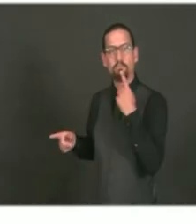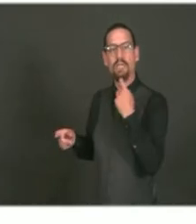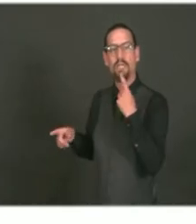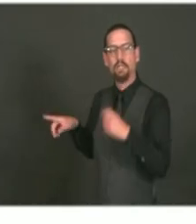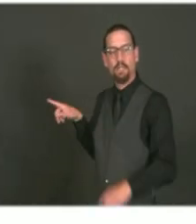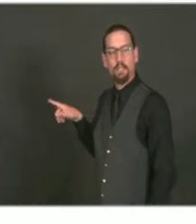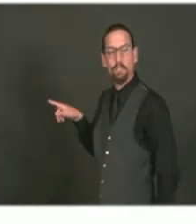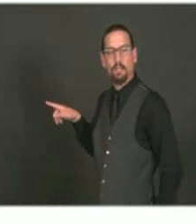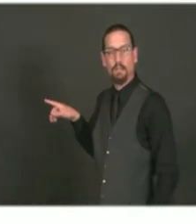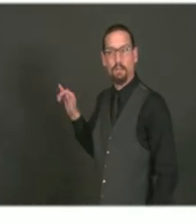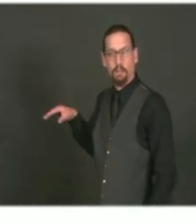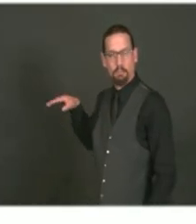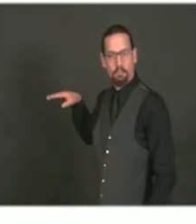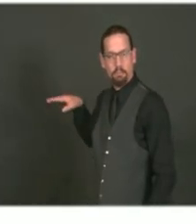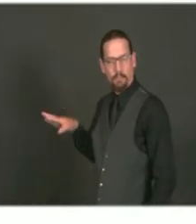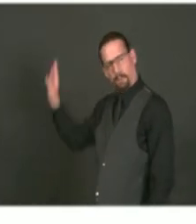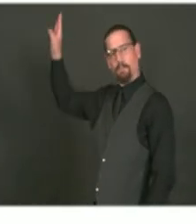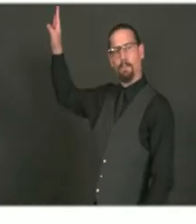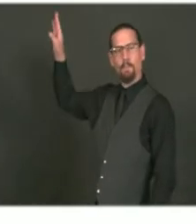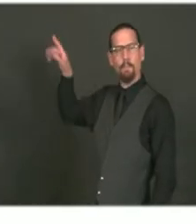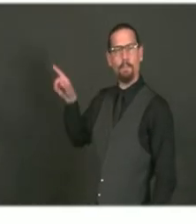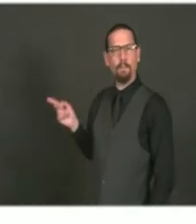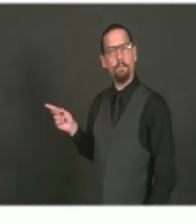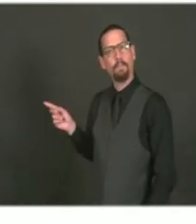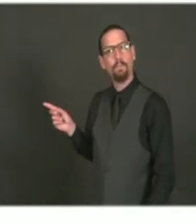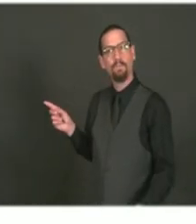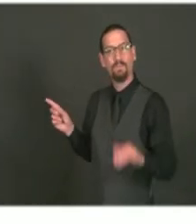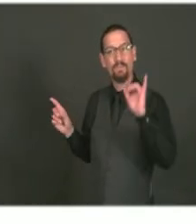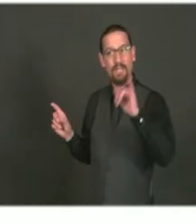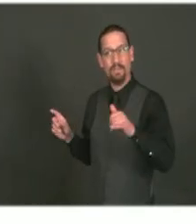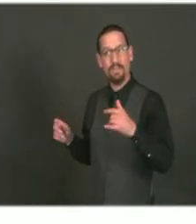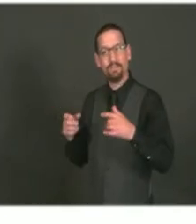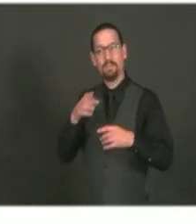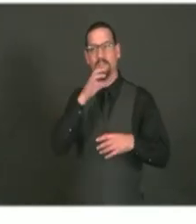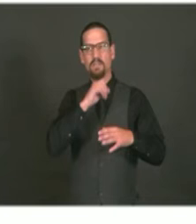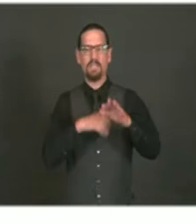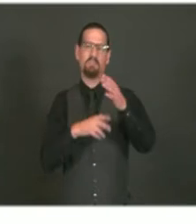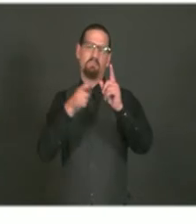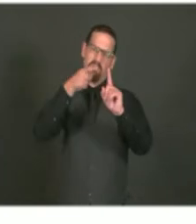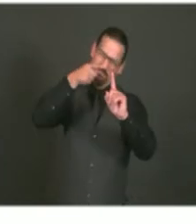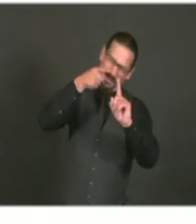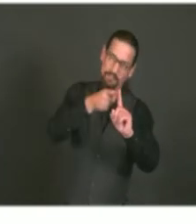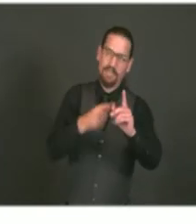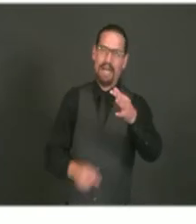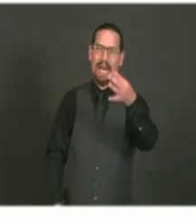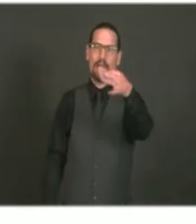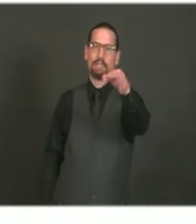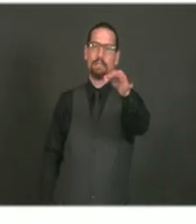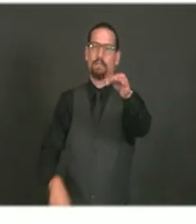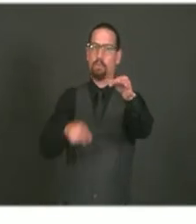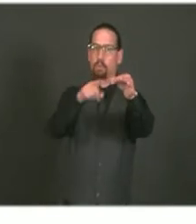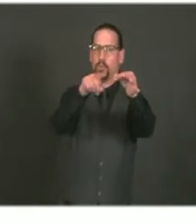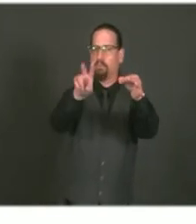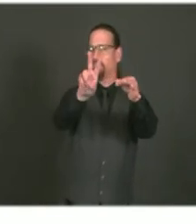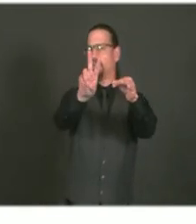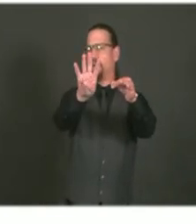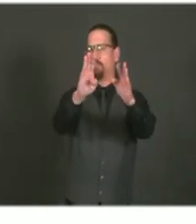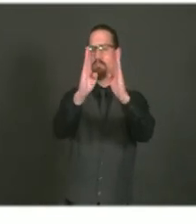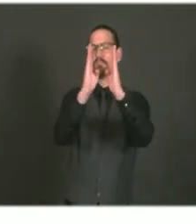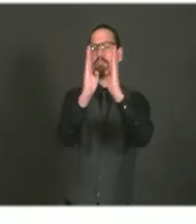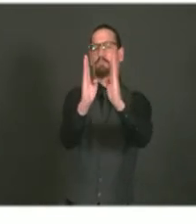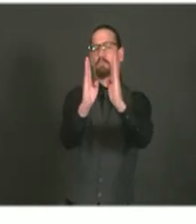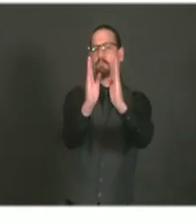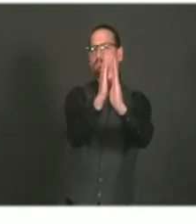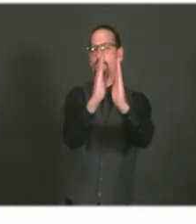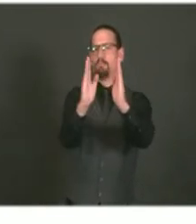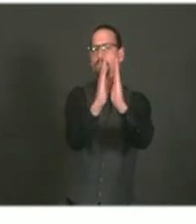cases among people between 19 and 24 years old. Between 19 and 24 years old had a huge